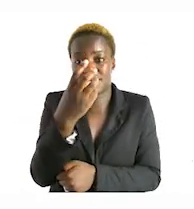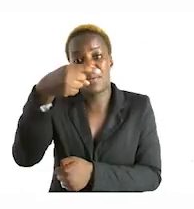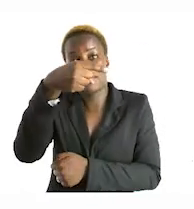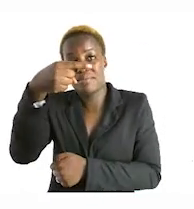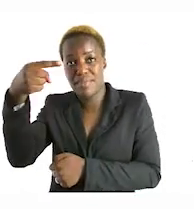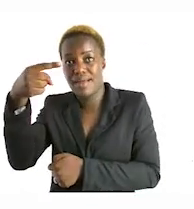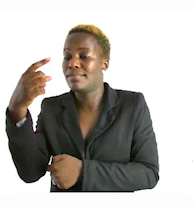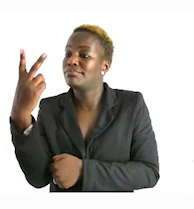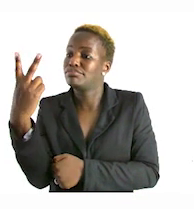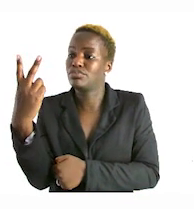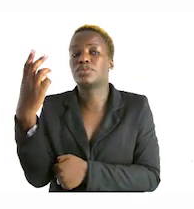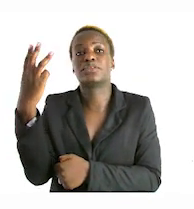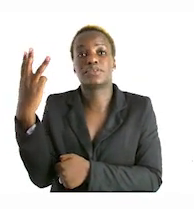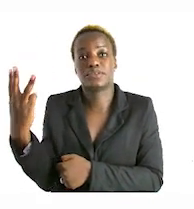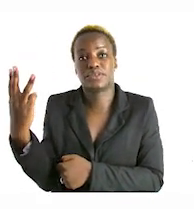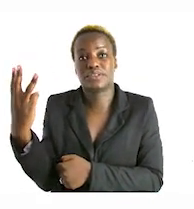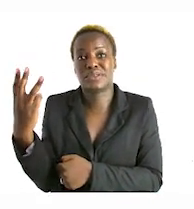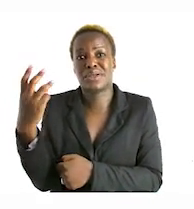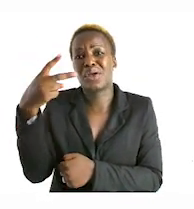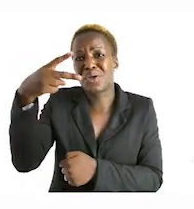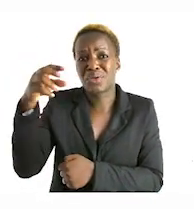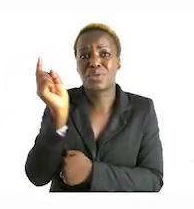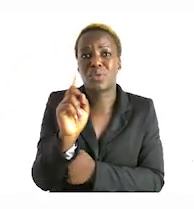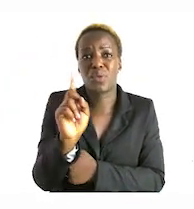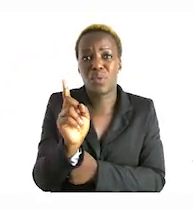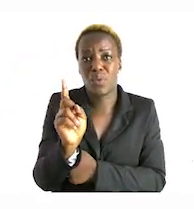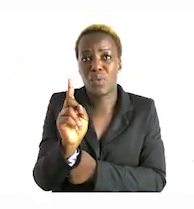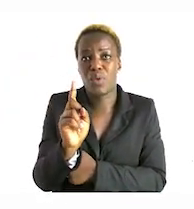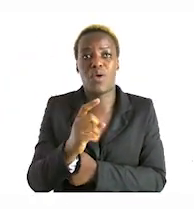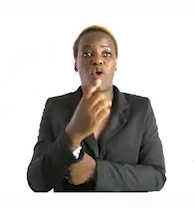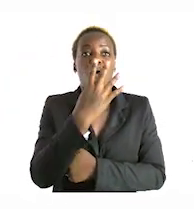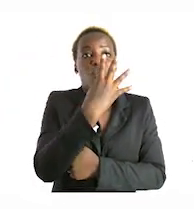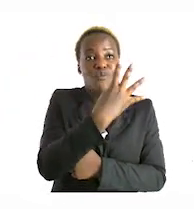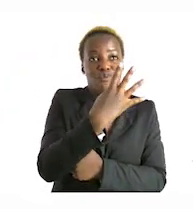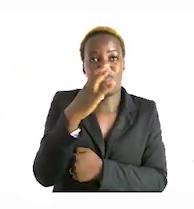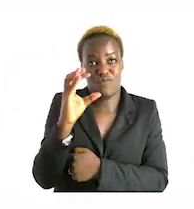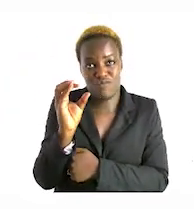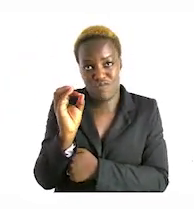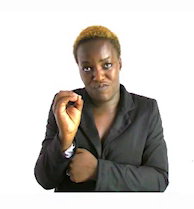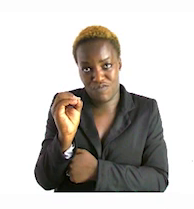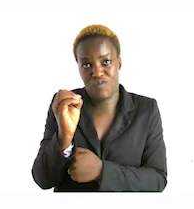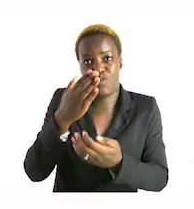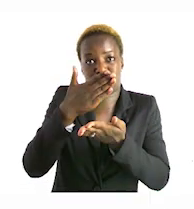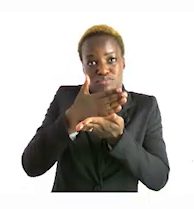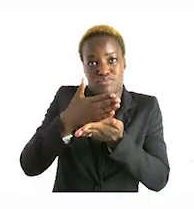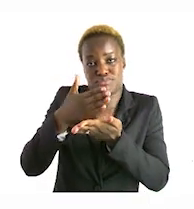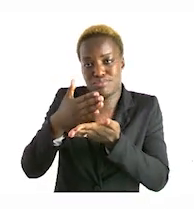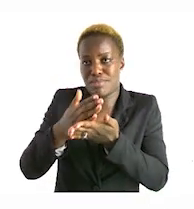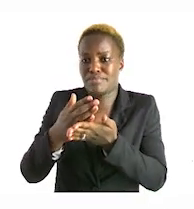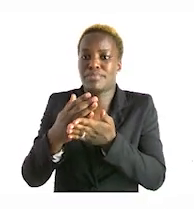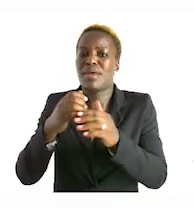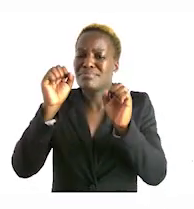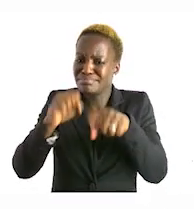and then we will have the total of 40 loaves left which he still needs to sell